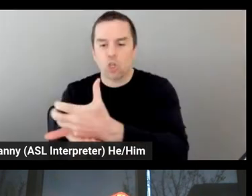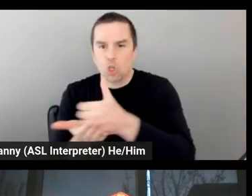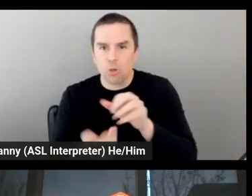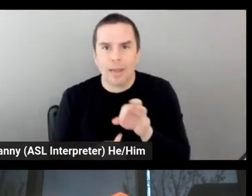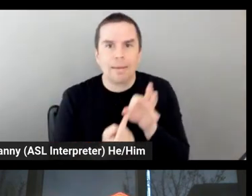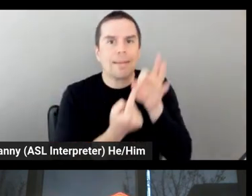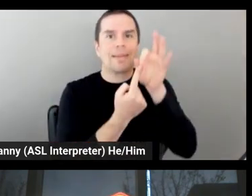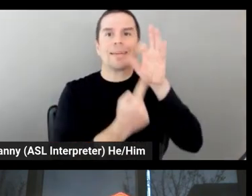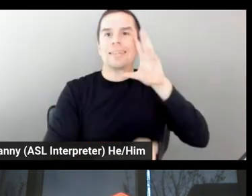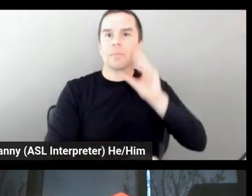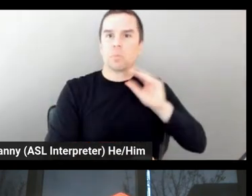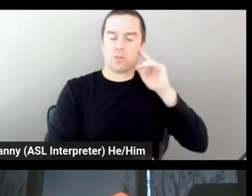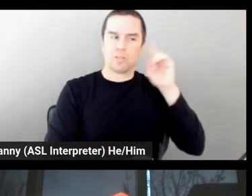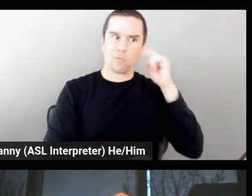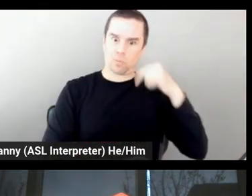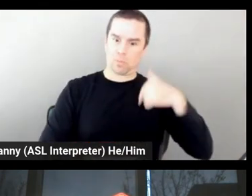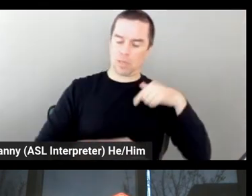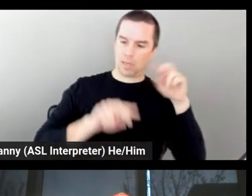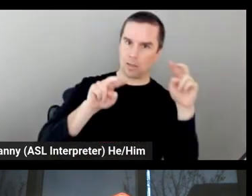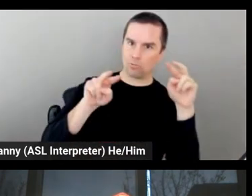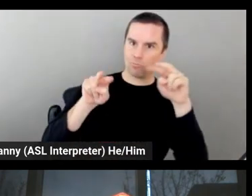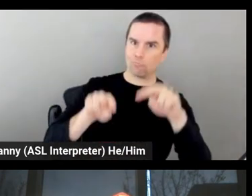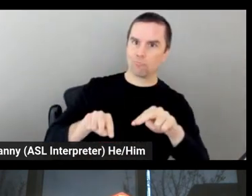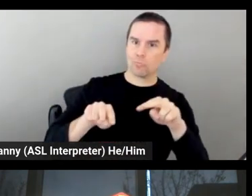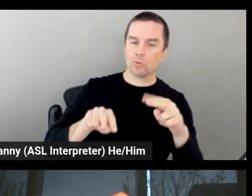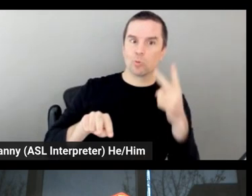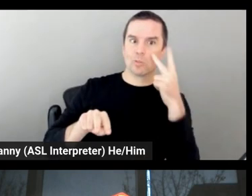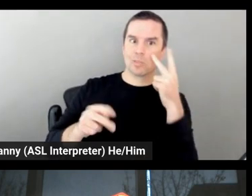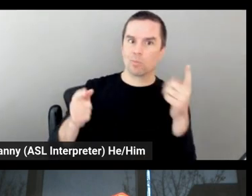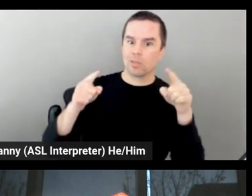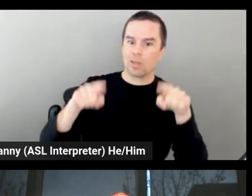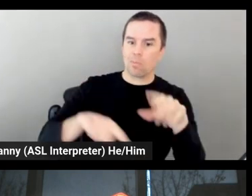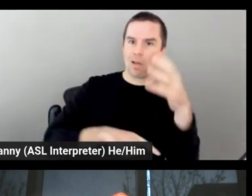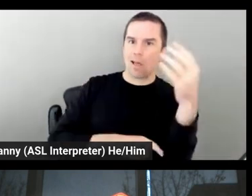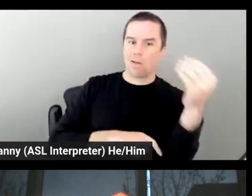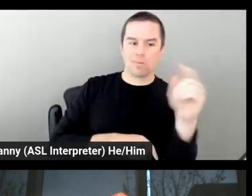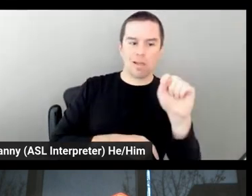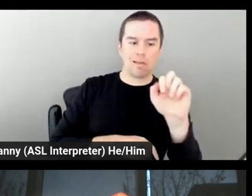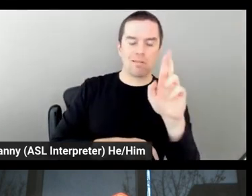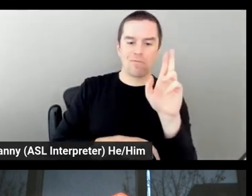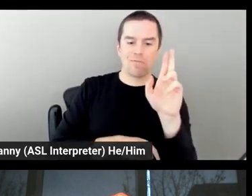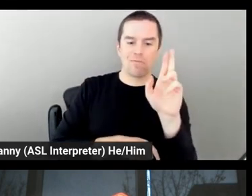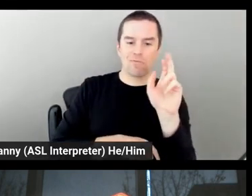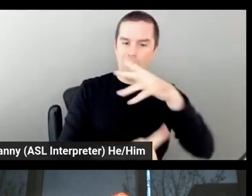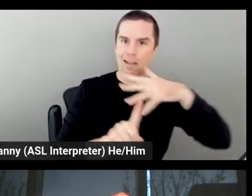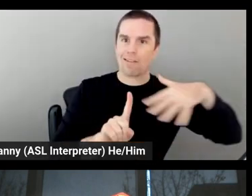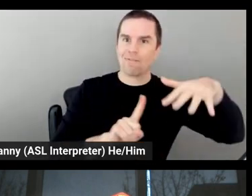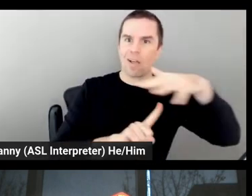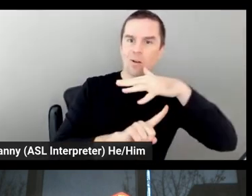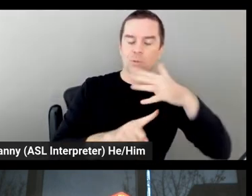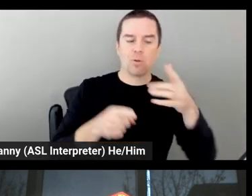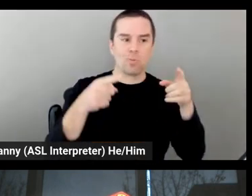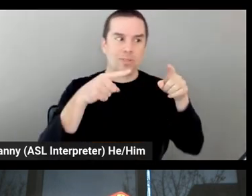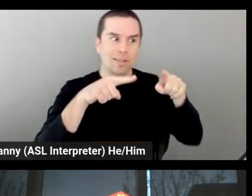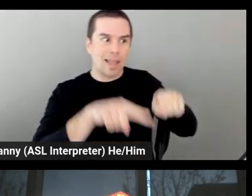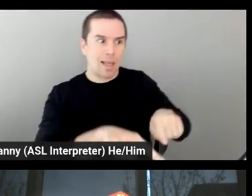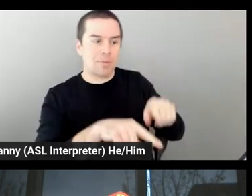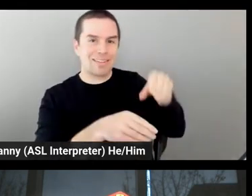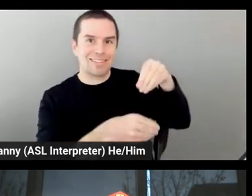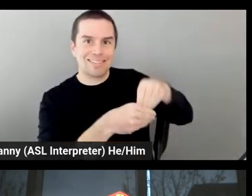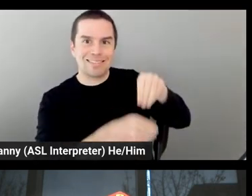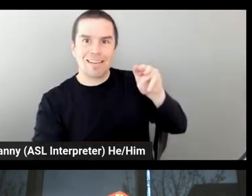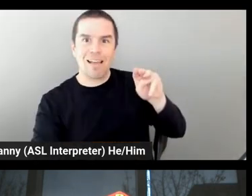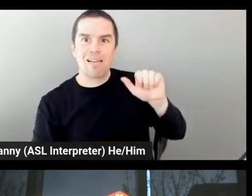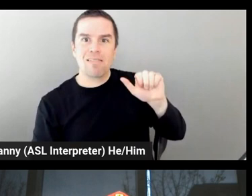look at what's happening outside of the track environment and what's going on in Maranello is really exciting. So,